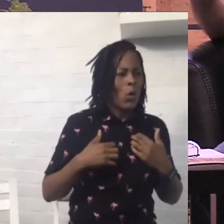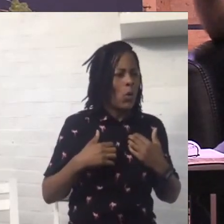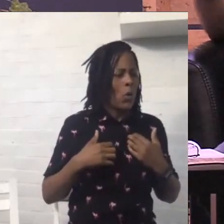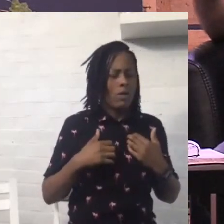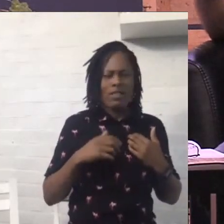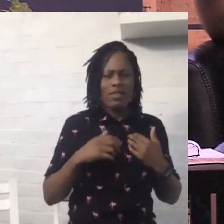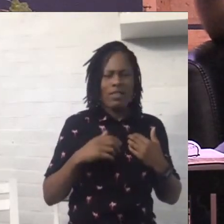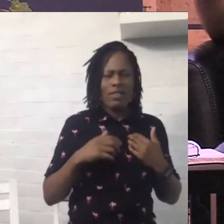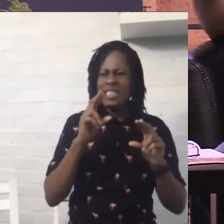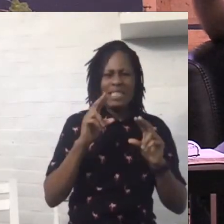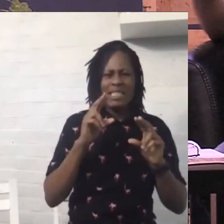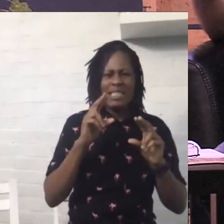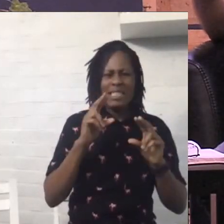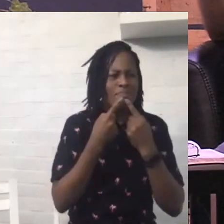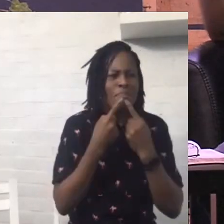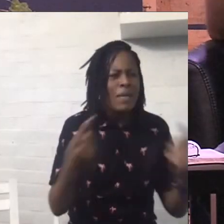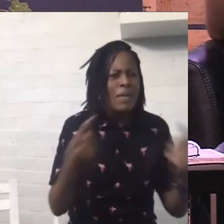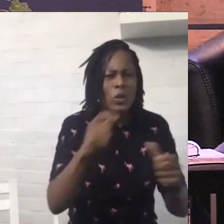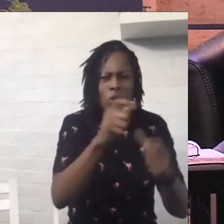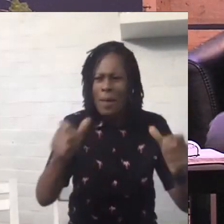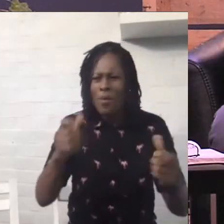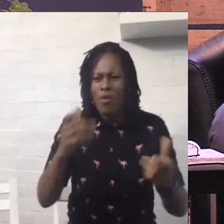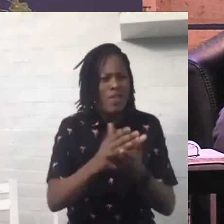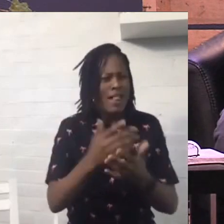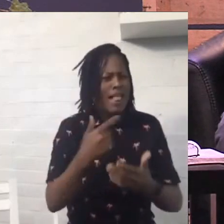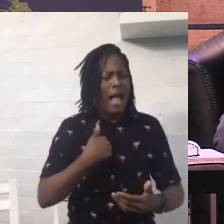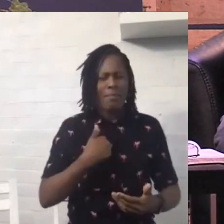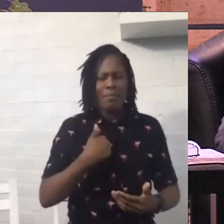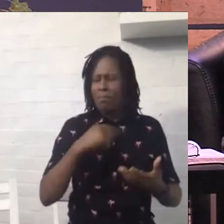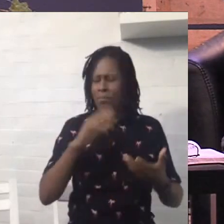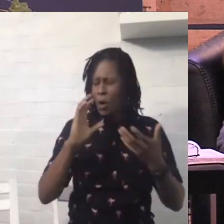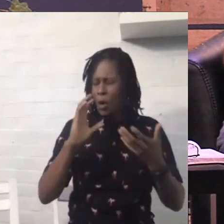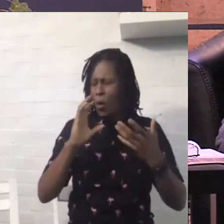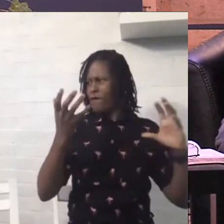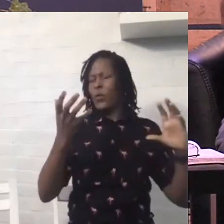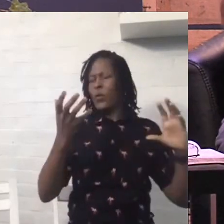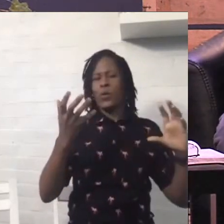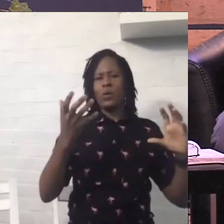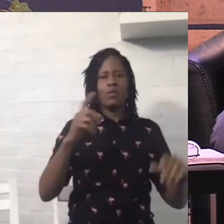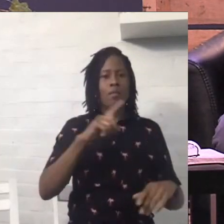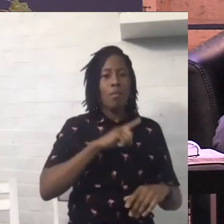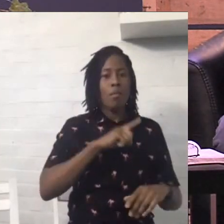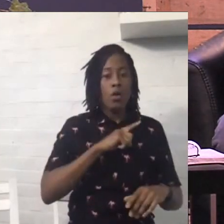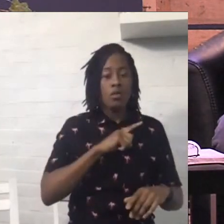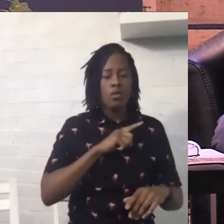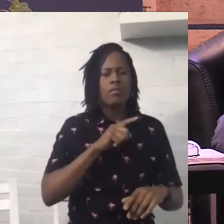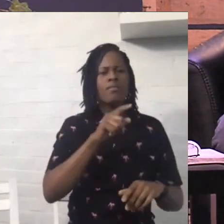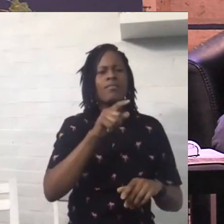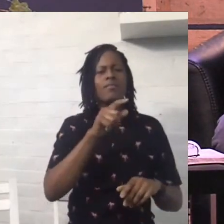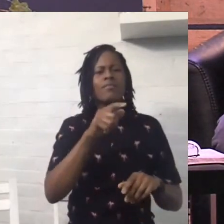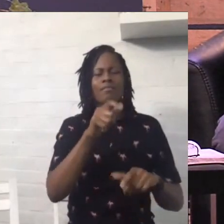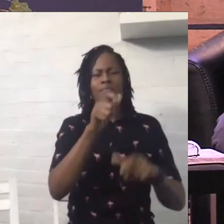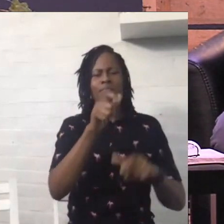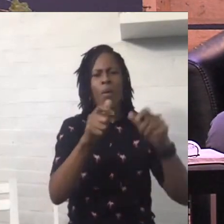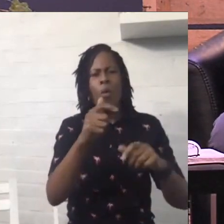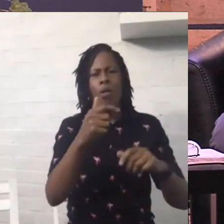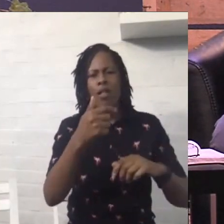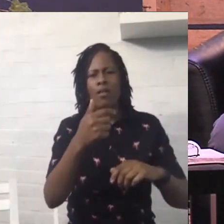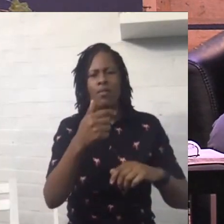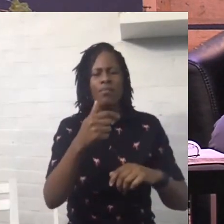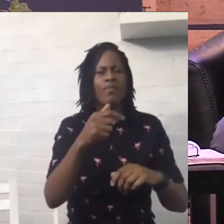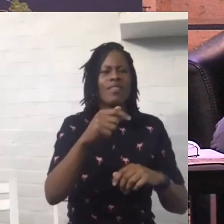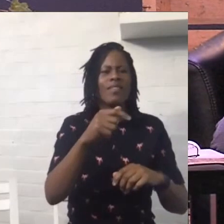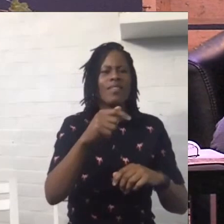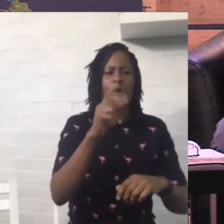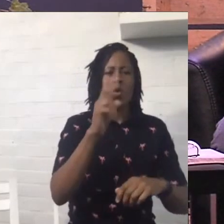yeah that's right because you can't you guys in the camera you can't appreciate this but actually for the first time